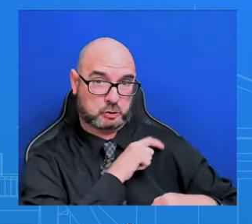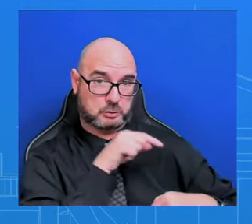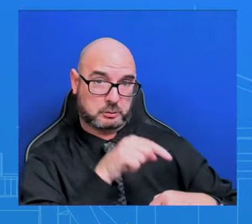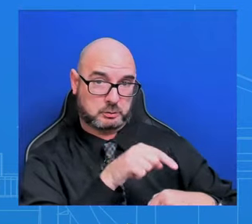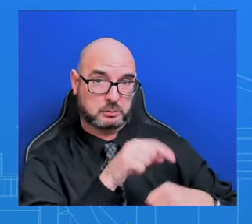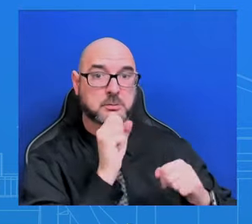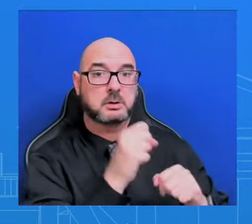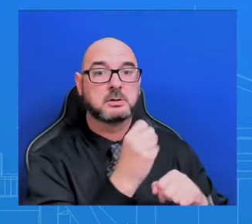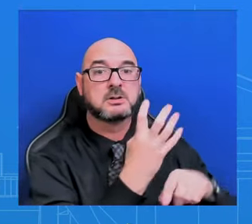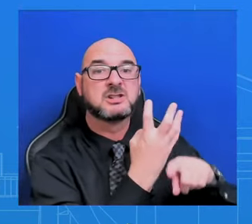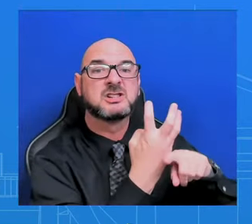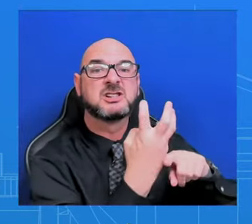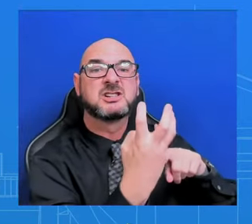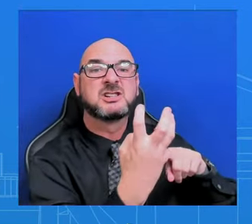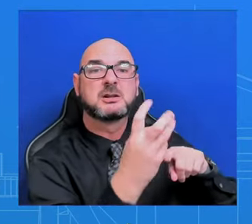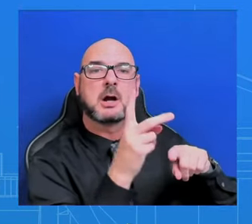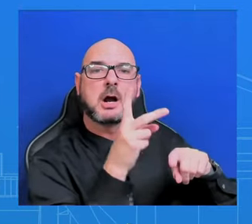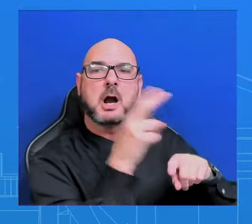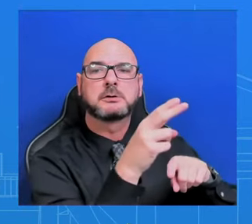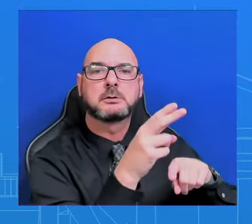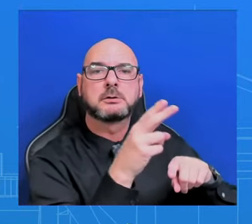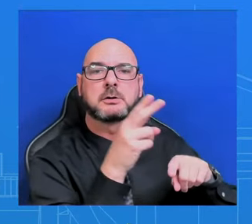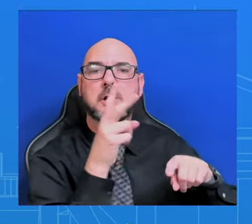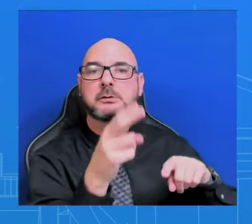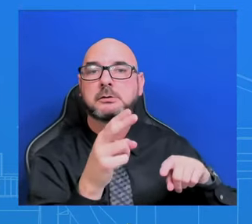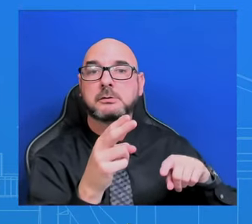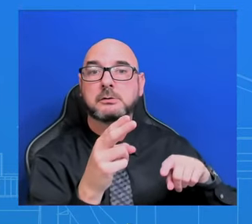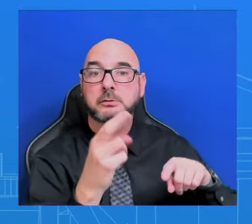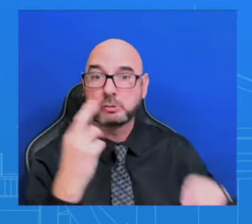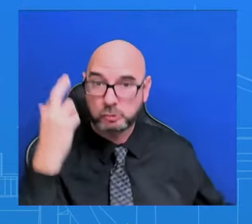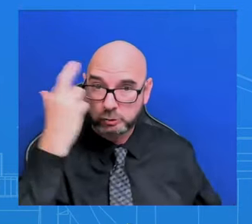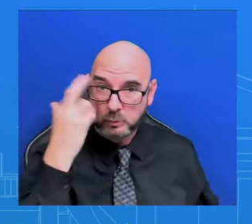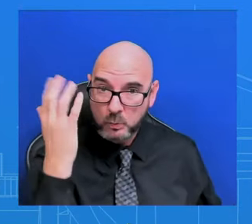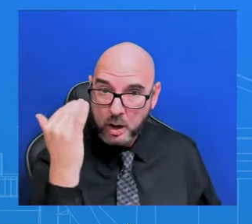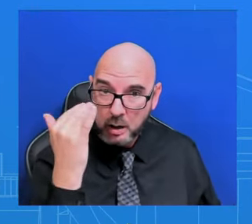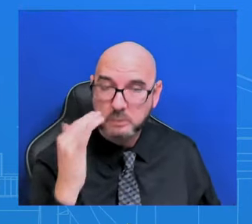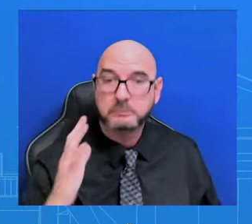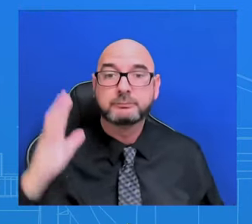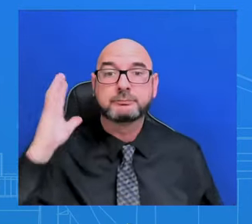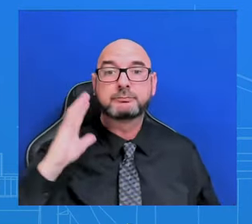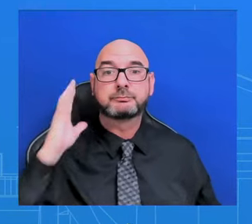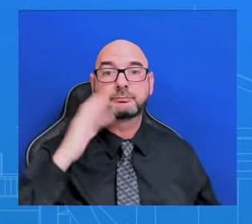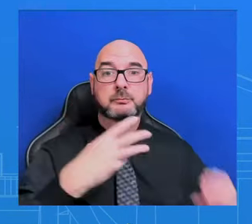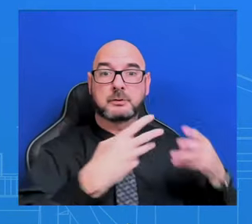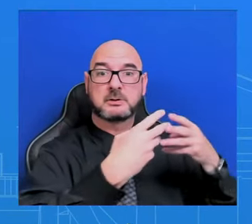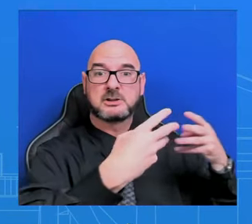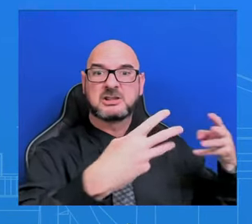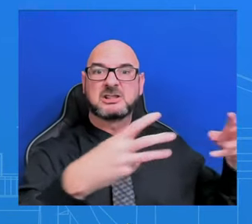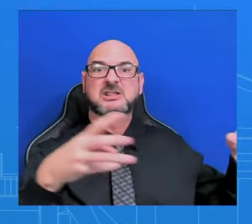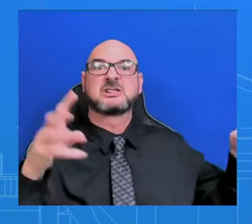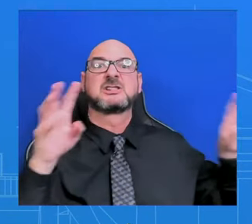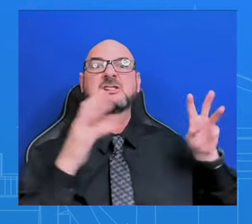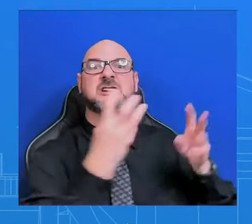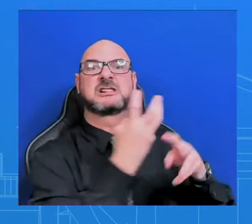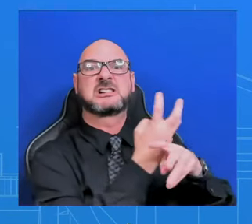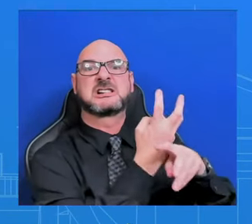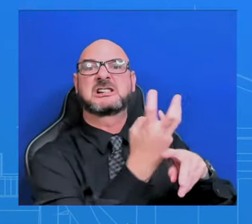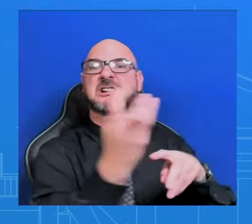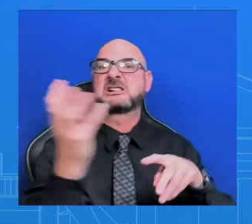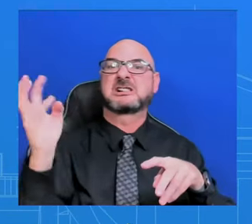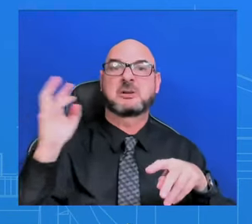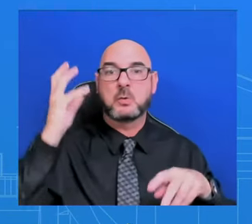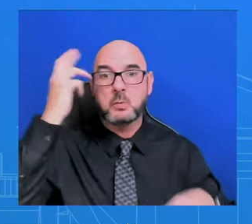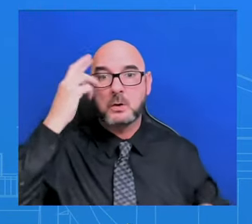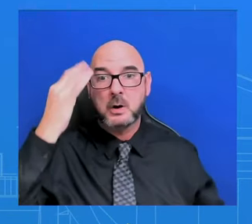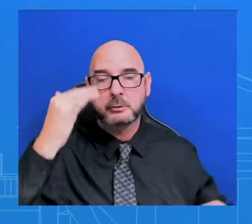reason as the wire is being laid out there, that still has to go to the Fifth